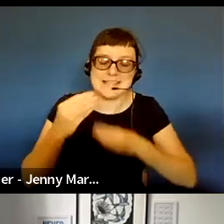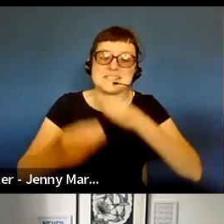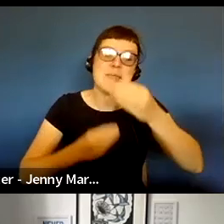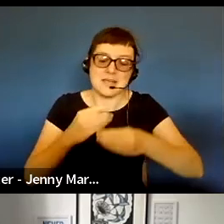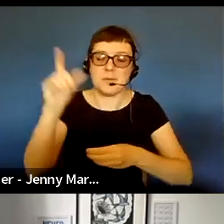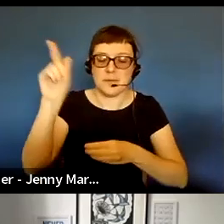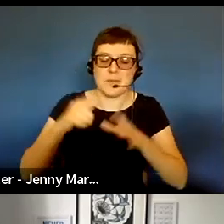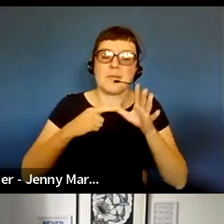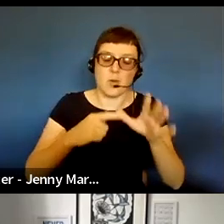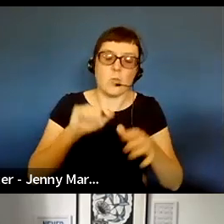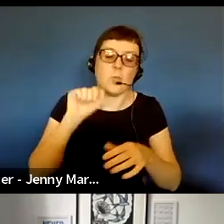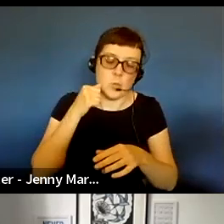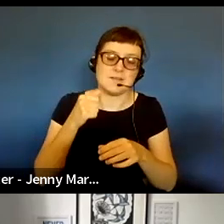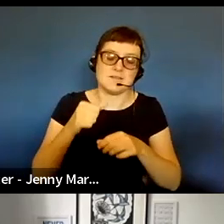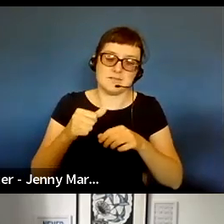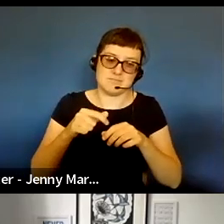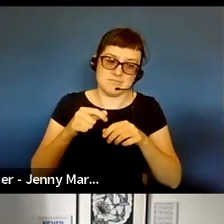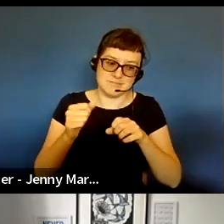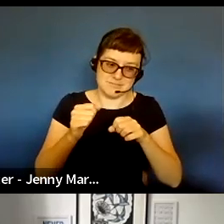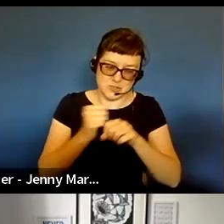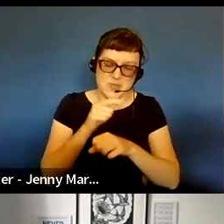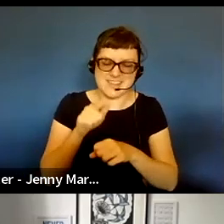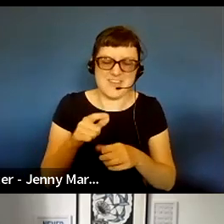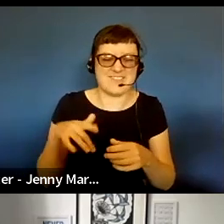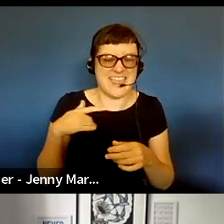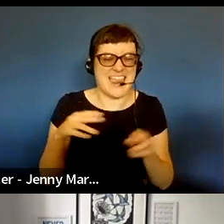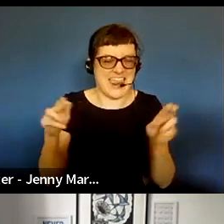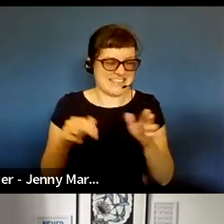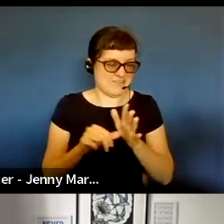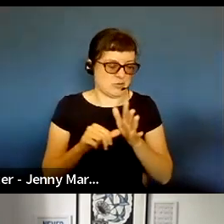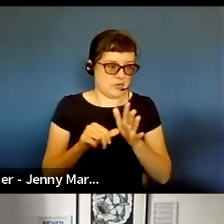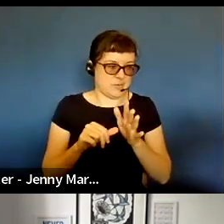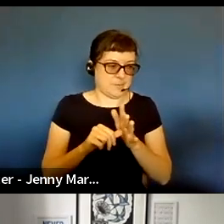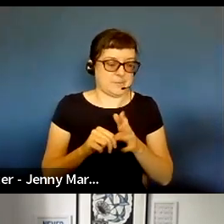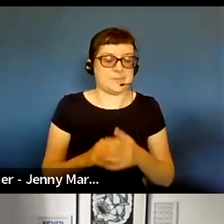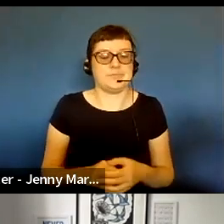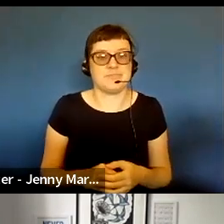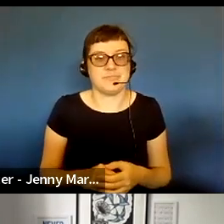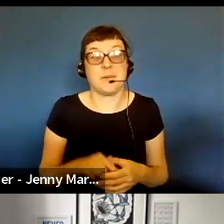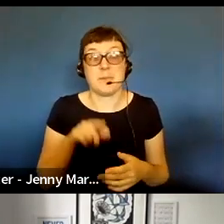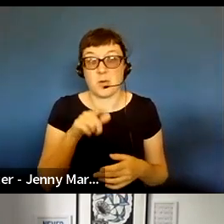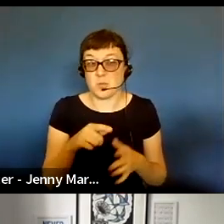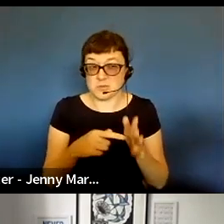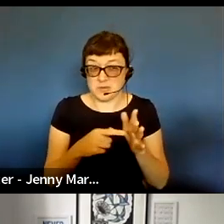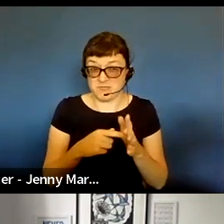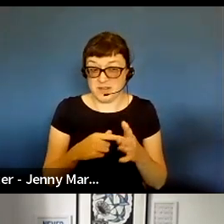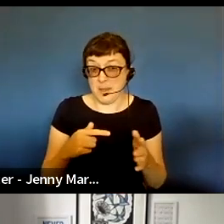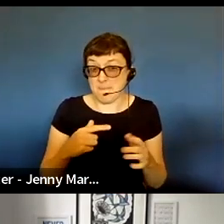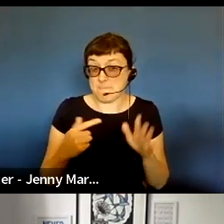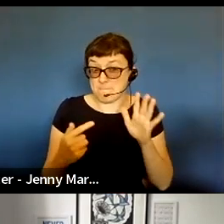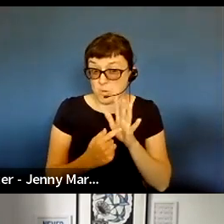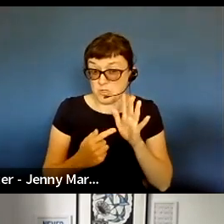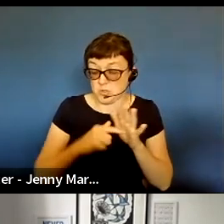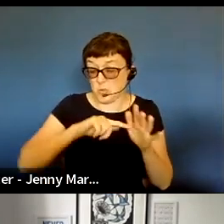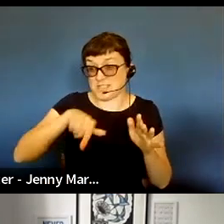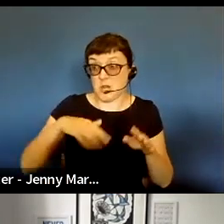that felt kind of less difficult in terms of that but it was also just such an important point for us that we weren't kind